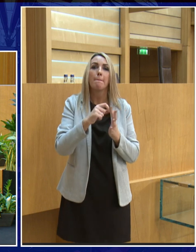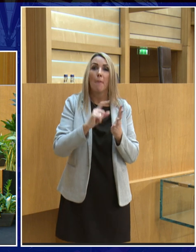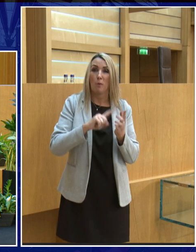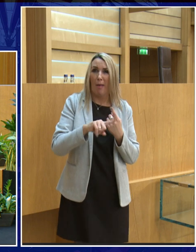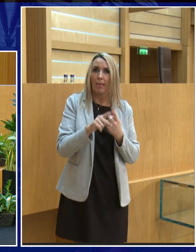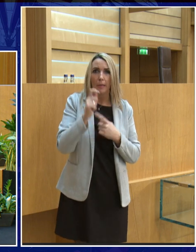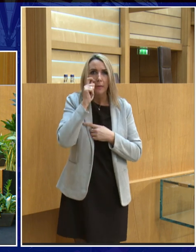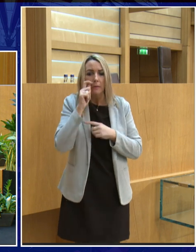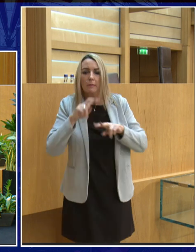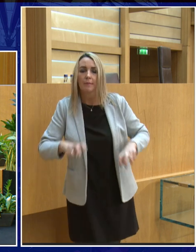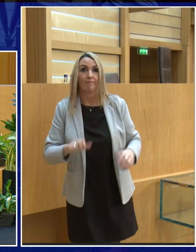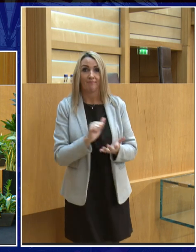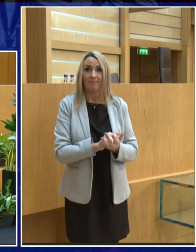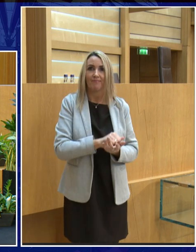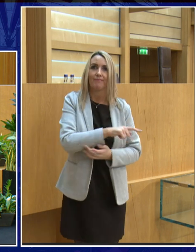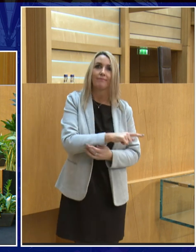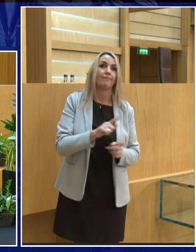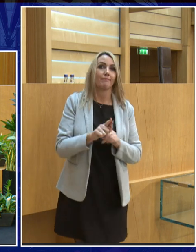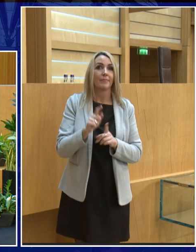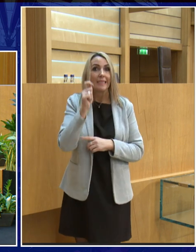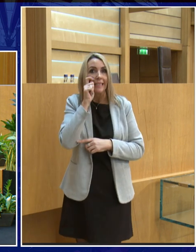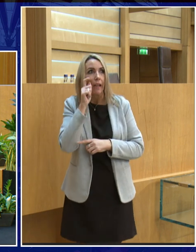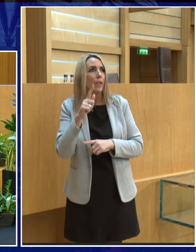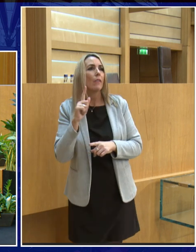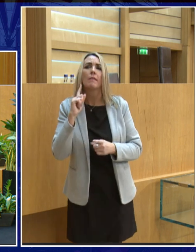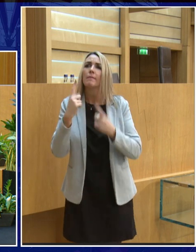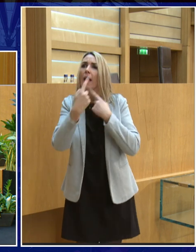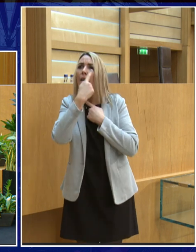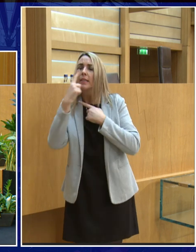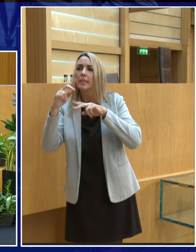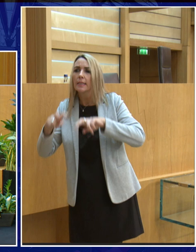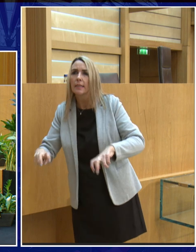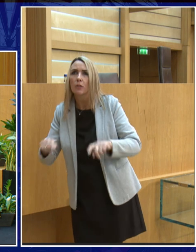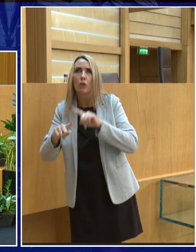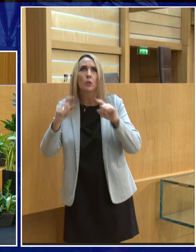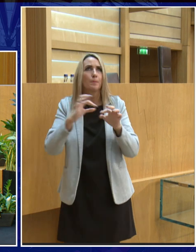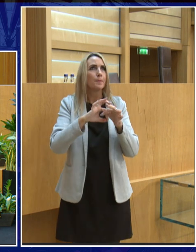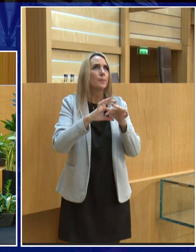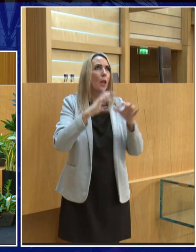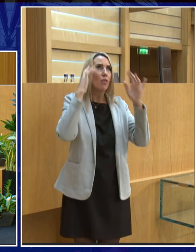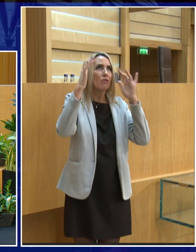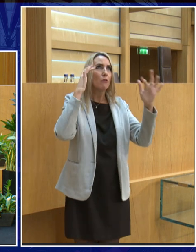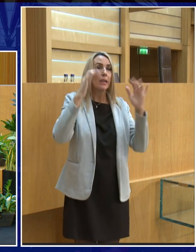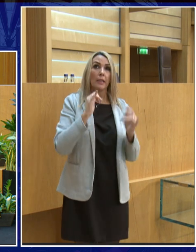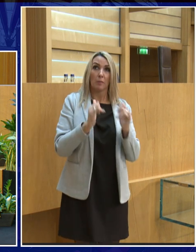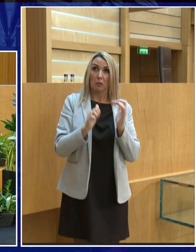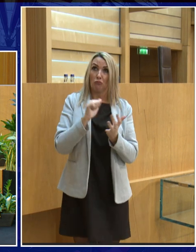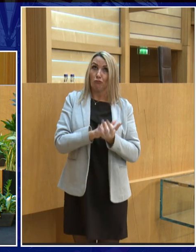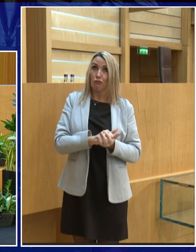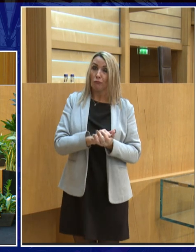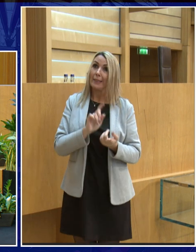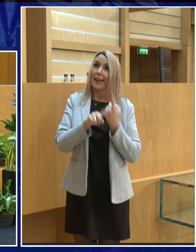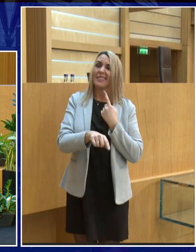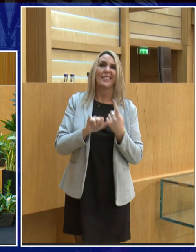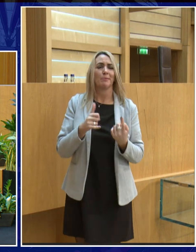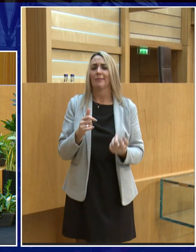scientist is about it's sort of detective work getting the various clues getting the evidence and trying to come up with a theory and sometimes you come to the right conclusion and